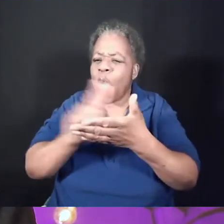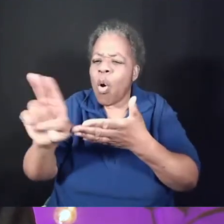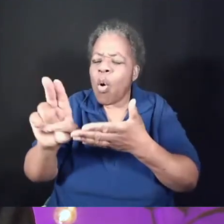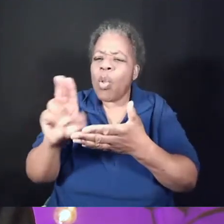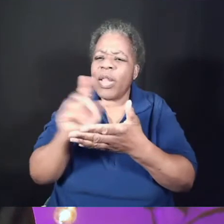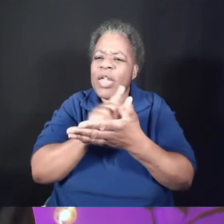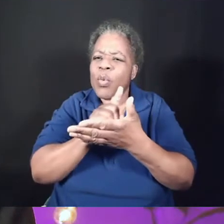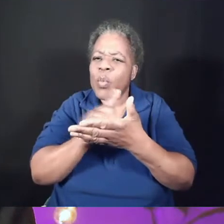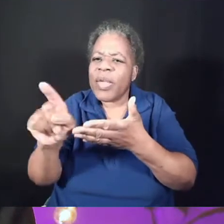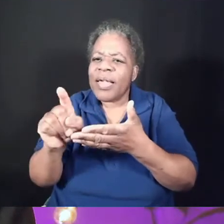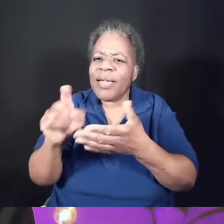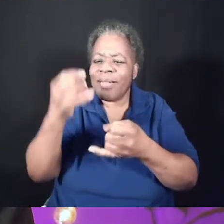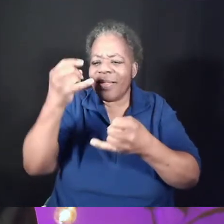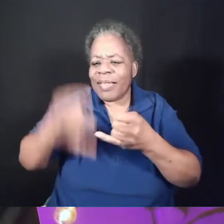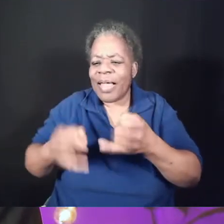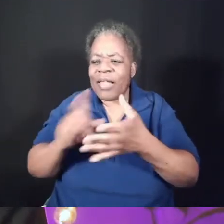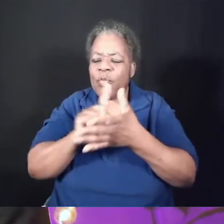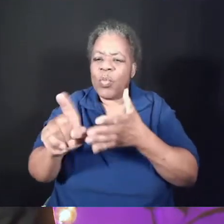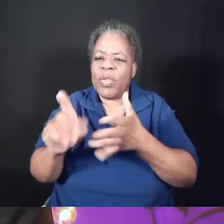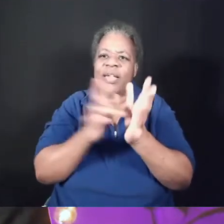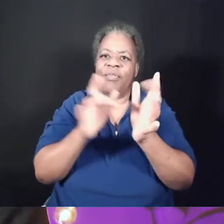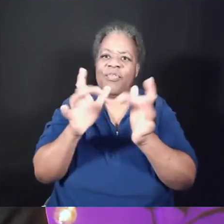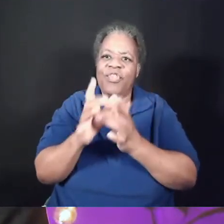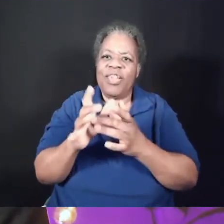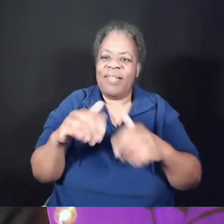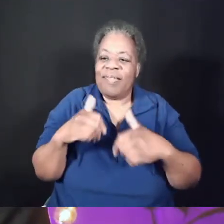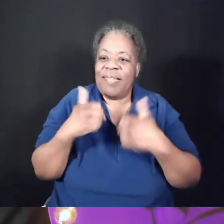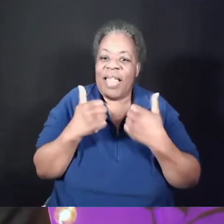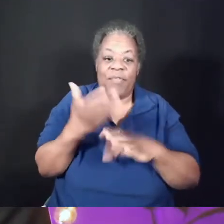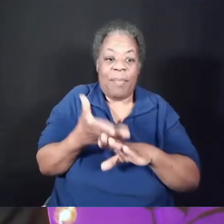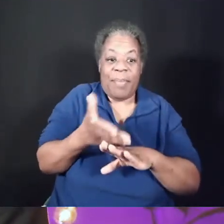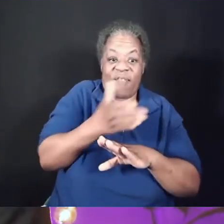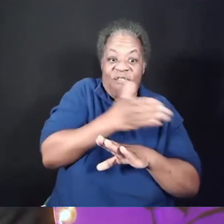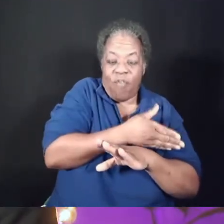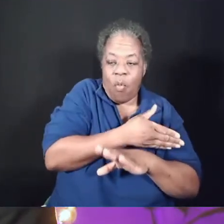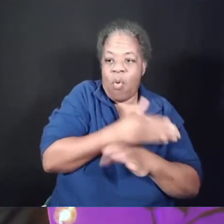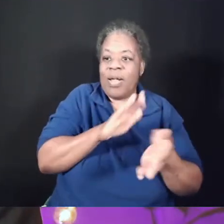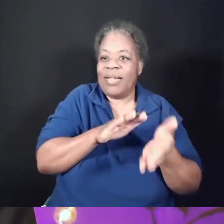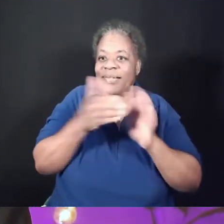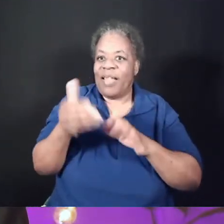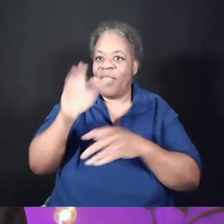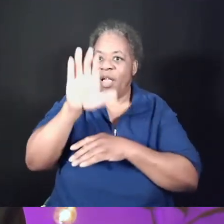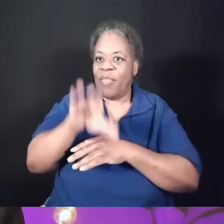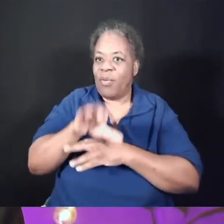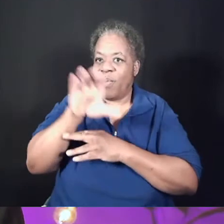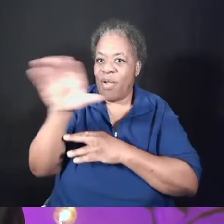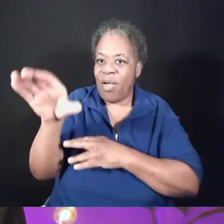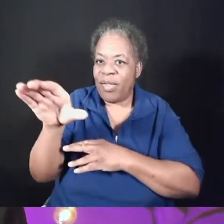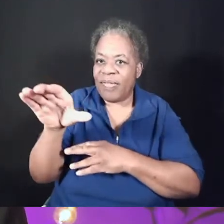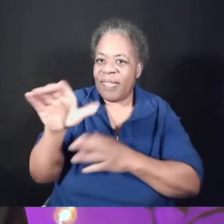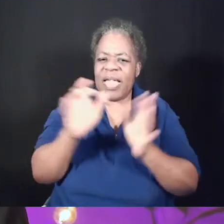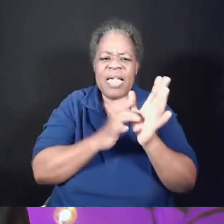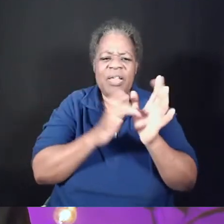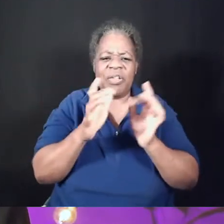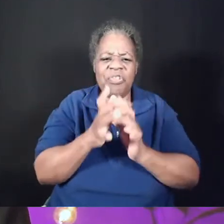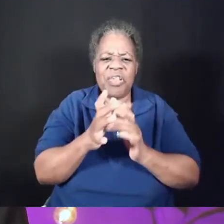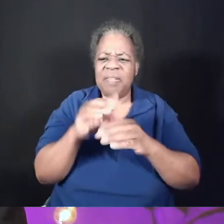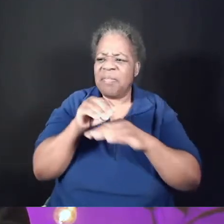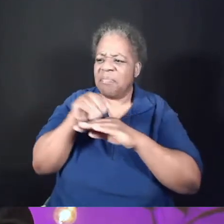life before his death on the cross. And in doing so, we're going to ask ourselves how it was that Jesus actually brought about change.